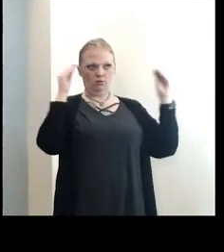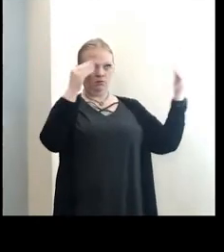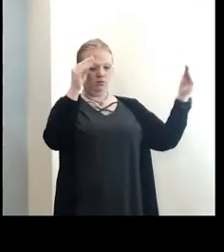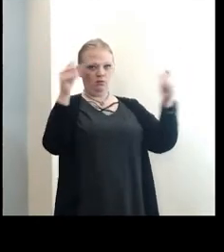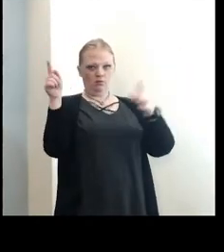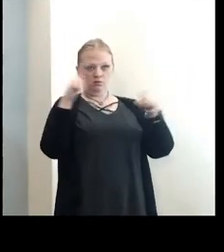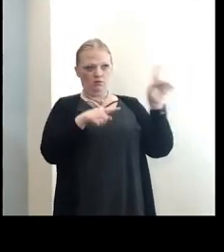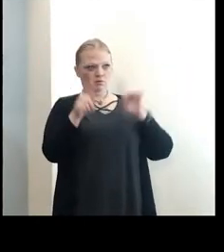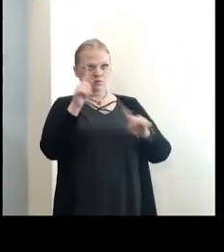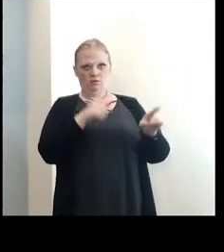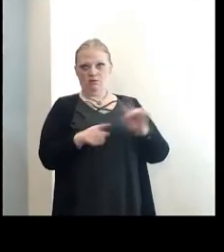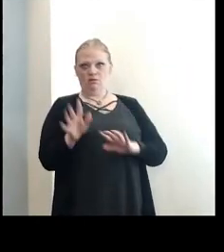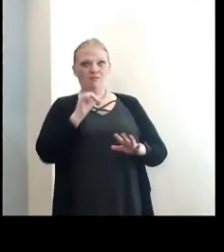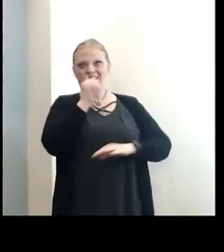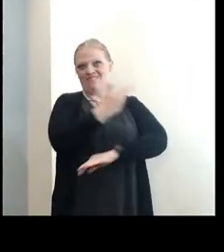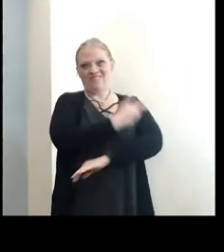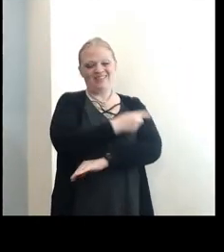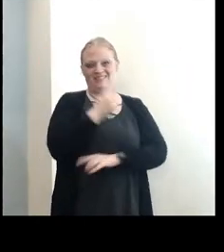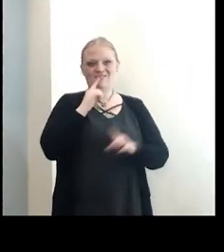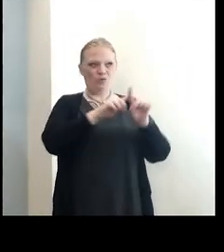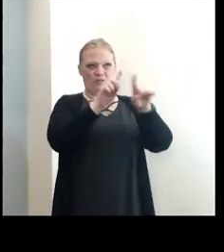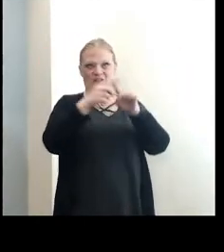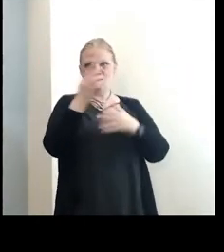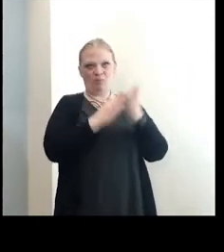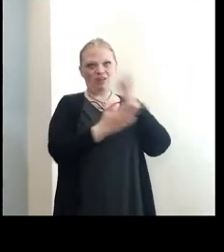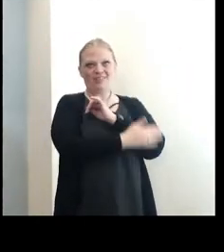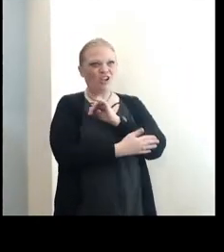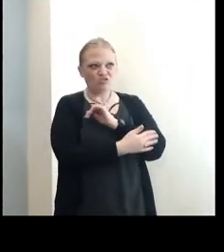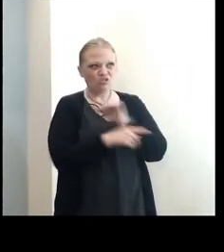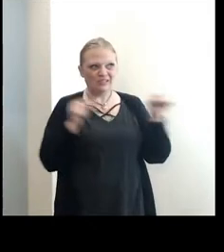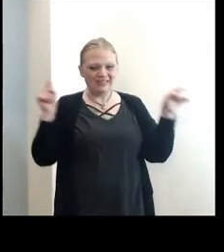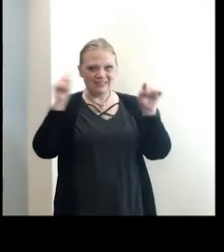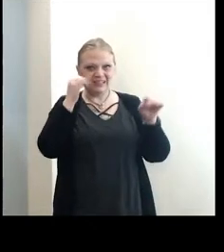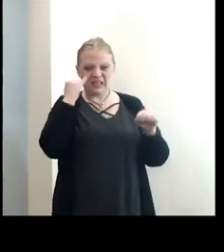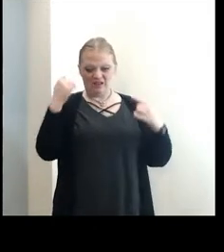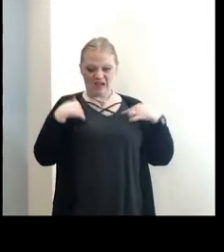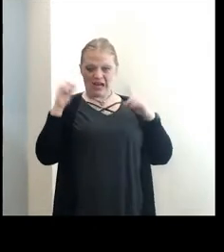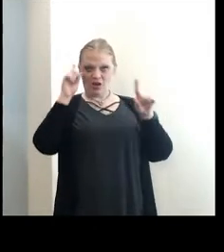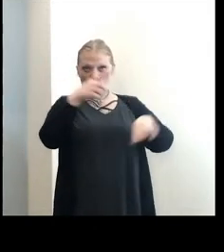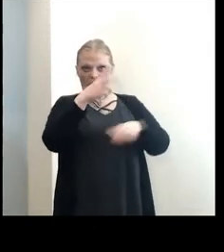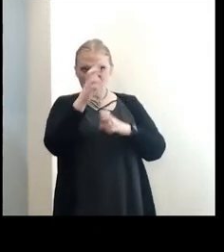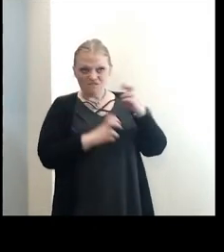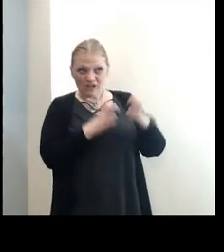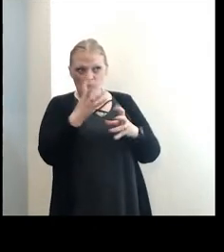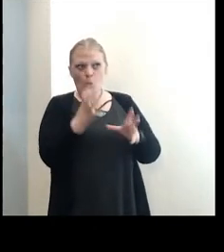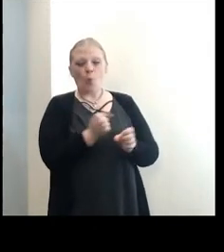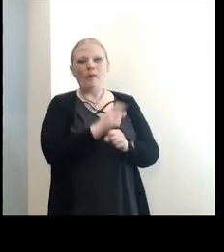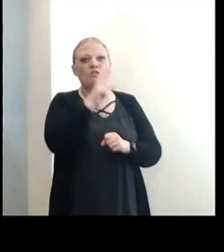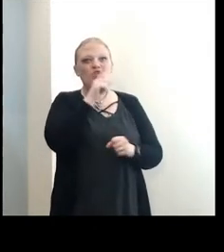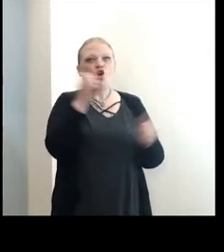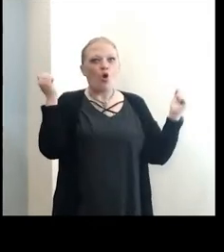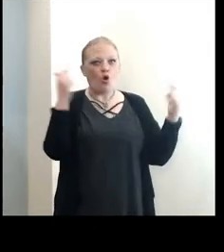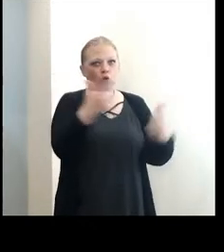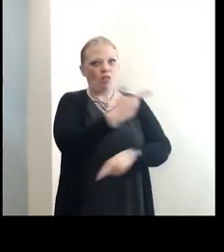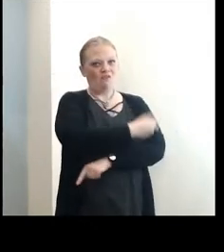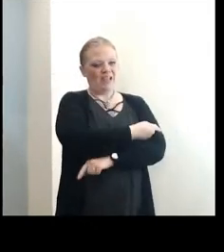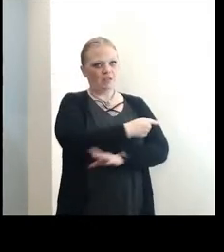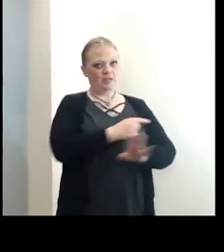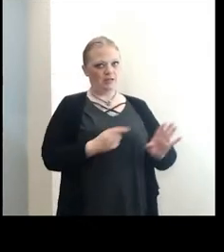will not be vaccinated who are coming from other parts of the country. And if I was to go to the fair, I want to make certain that everyone's vaccinated.